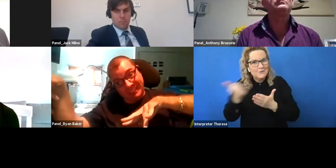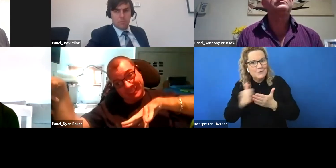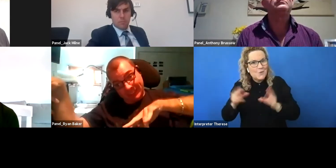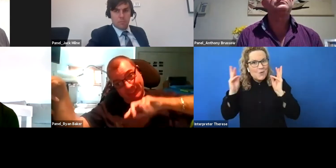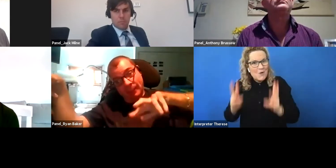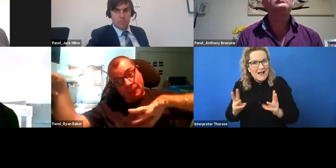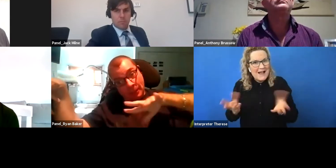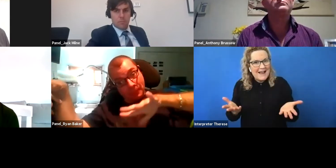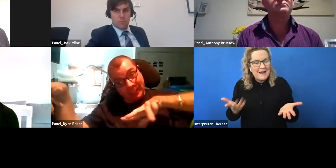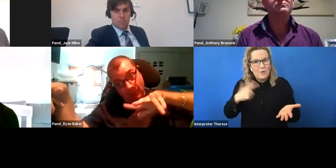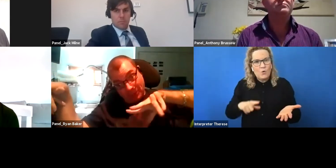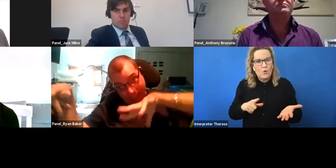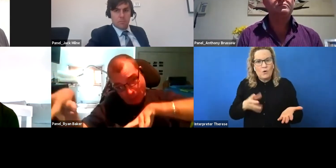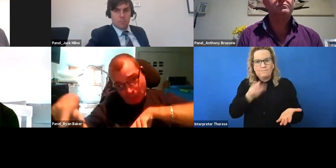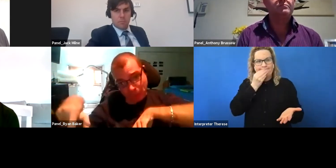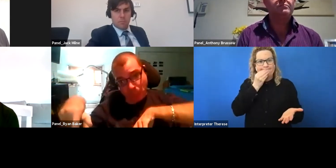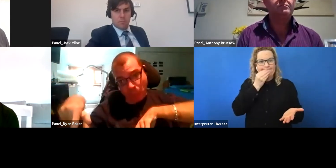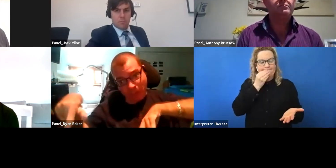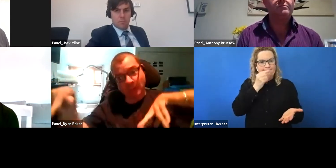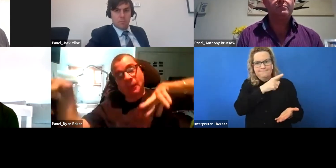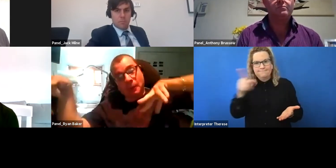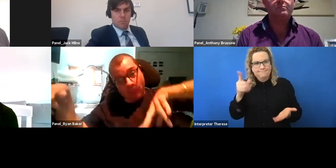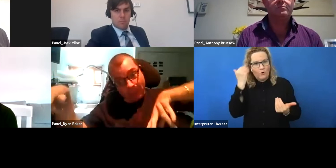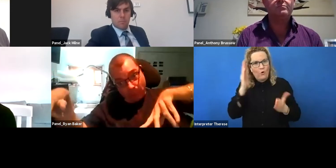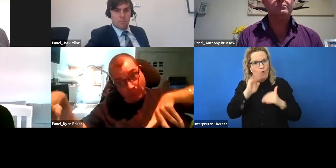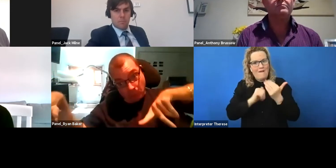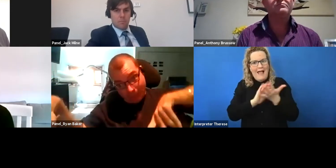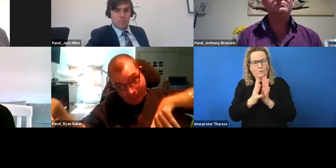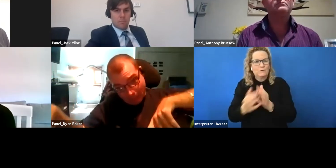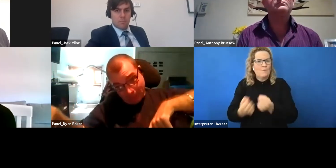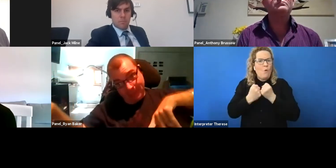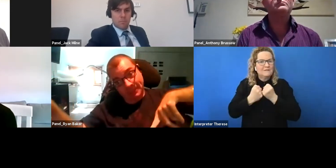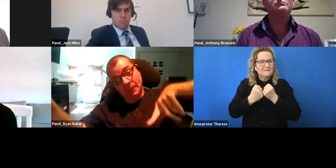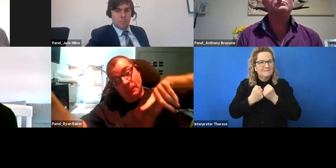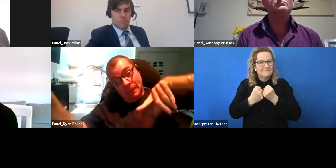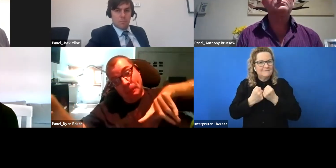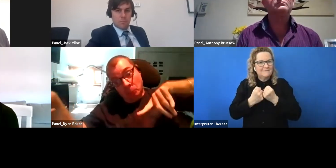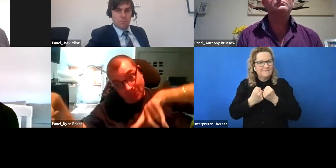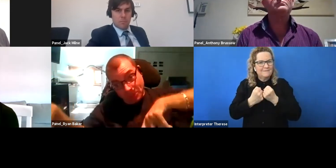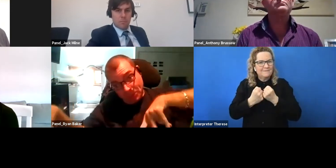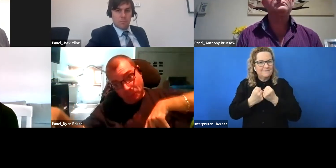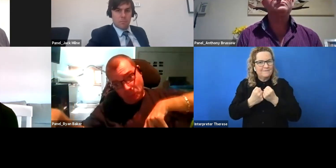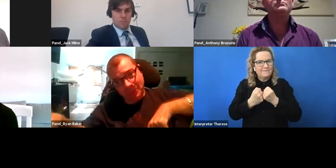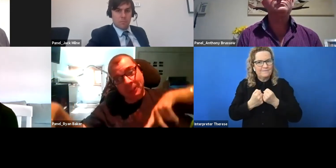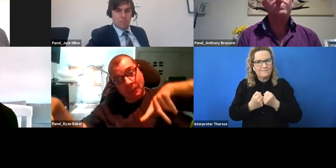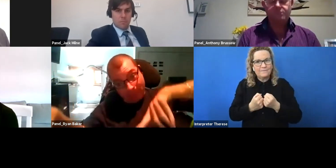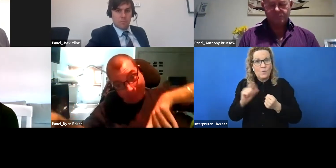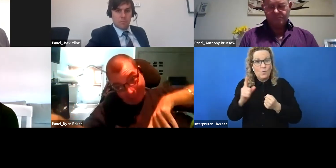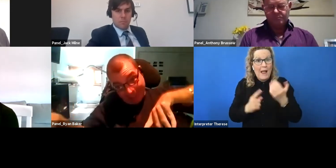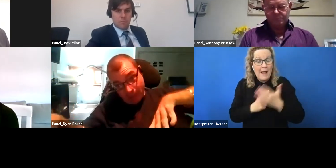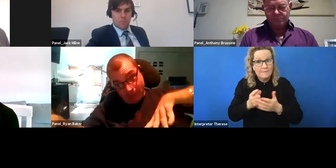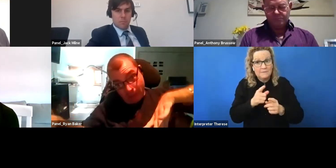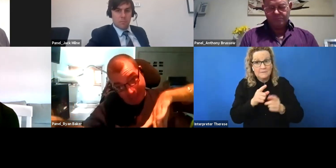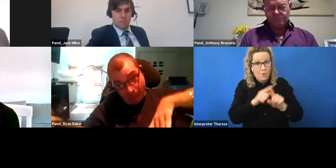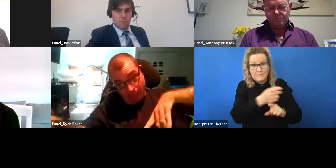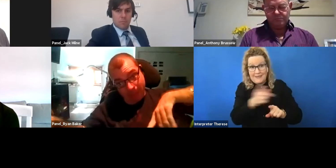has been said, nobody knows how to support you. Quite often what happens is people want to support, but